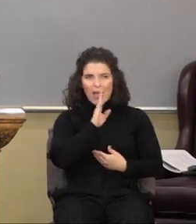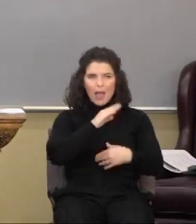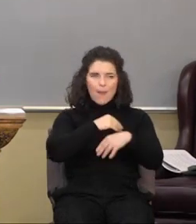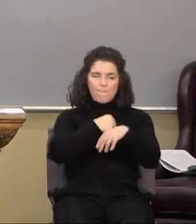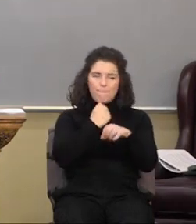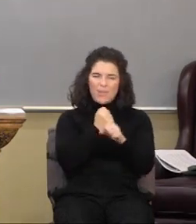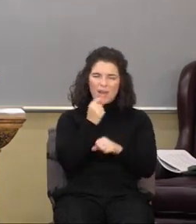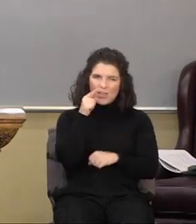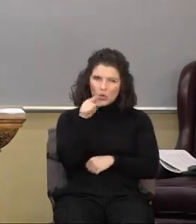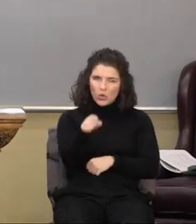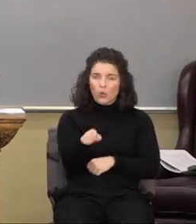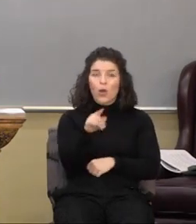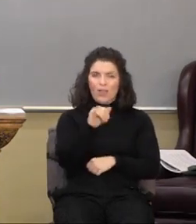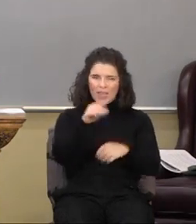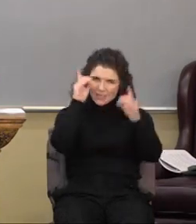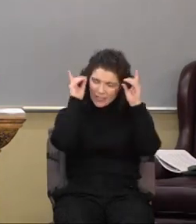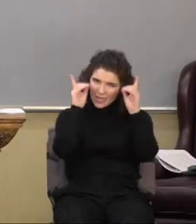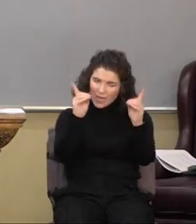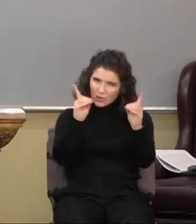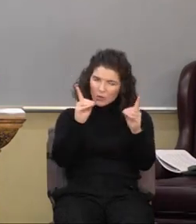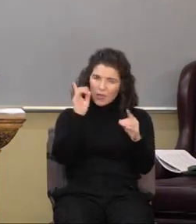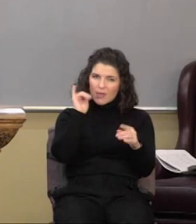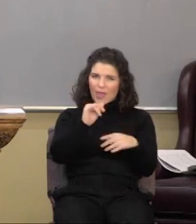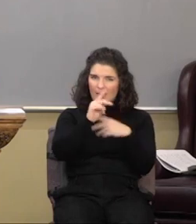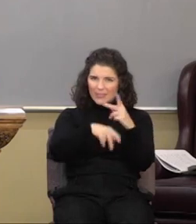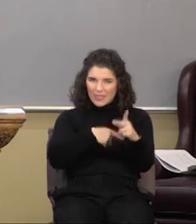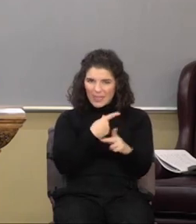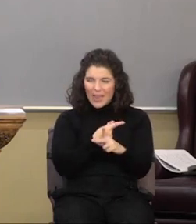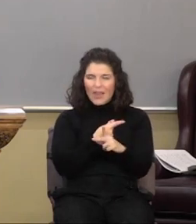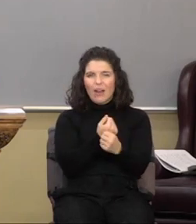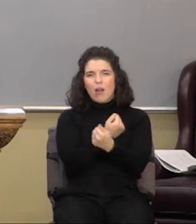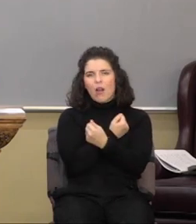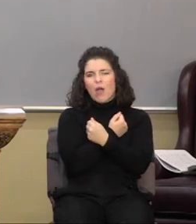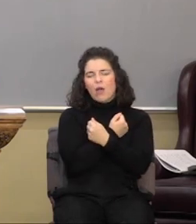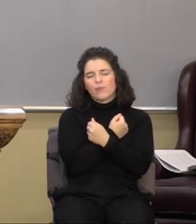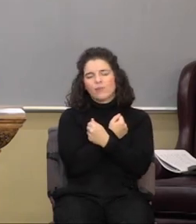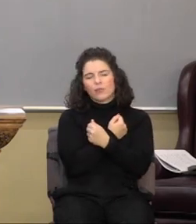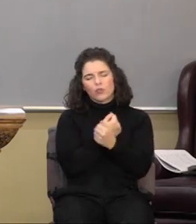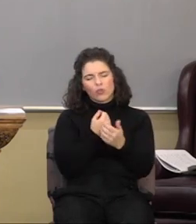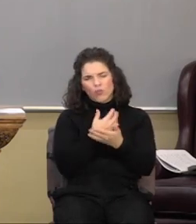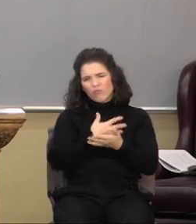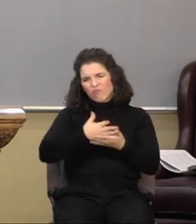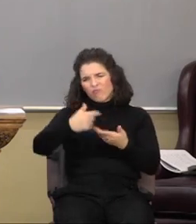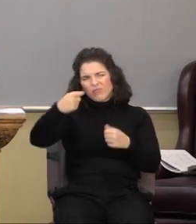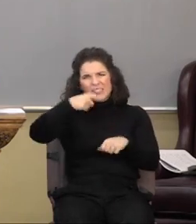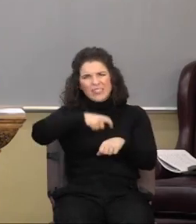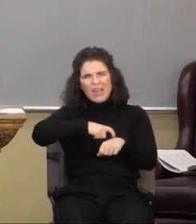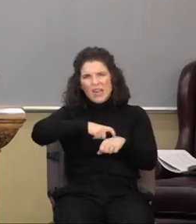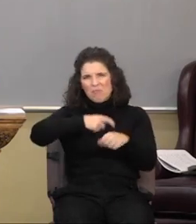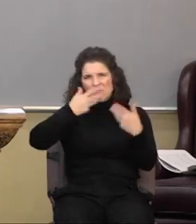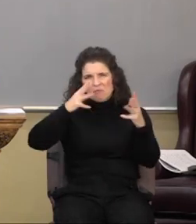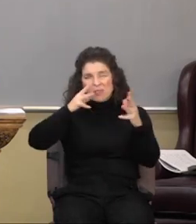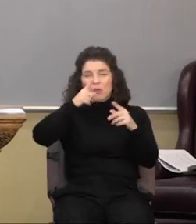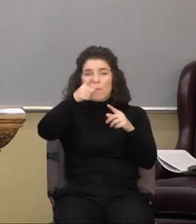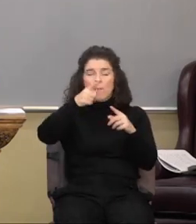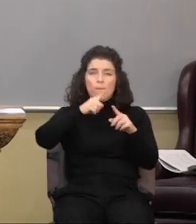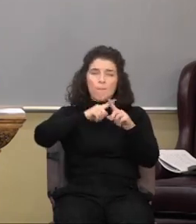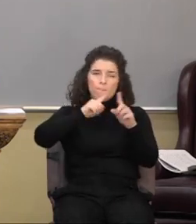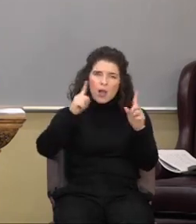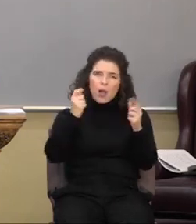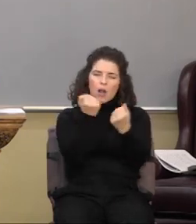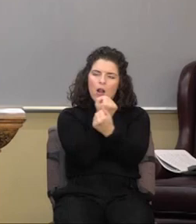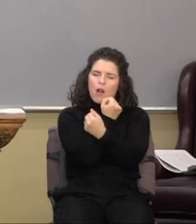you and there's the doctrine. There's that type of love. All right. So we're out of time. Love